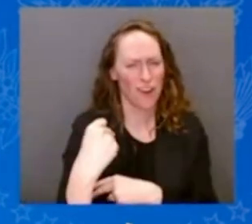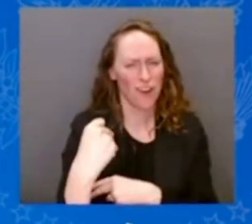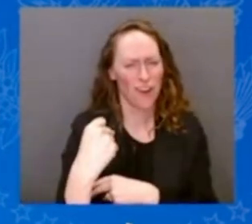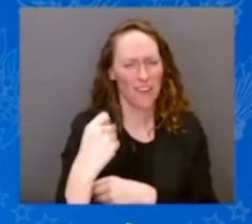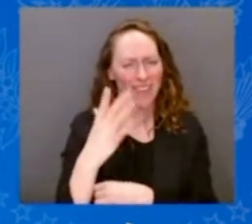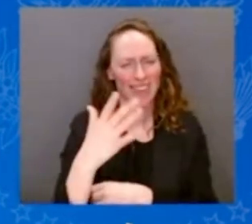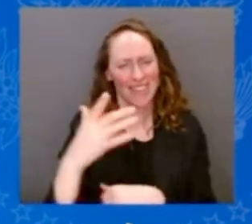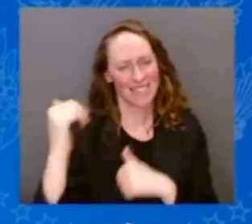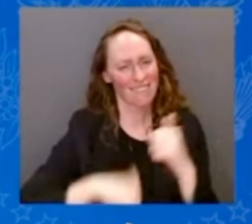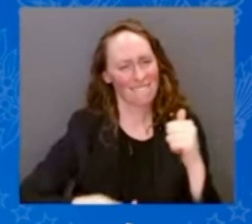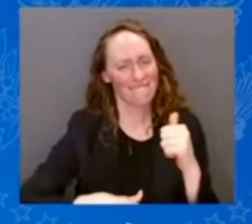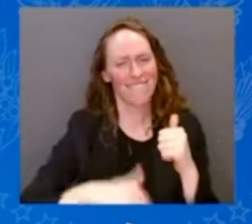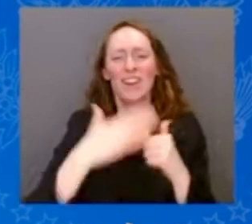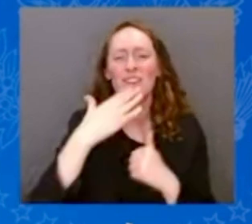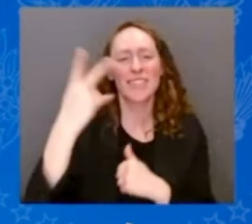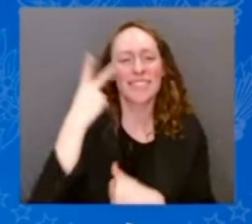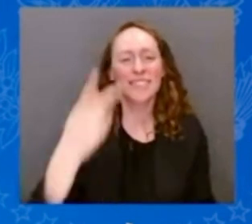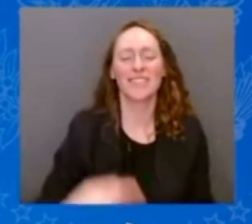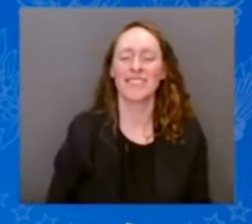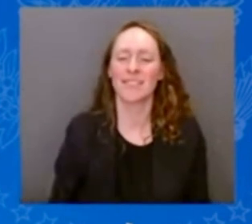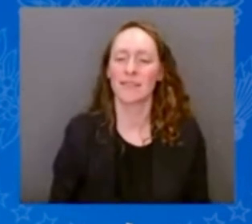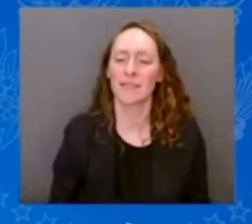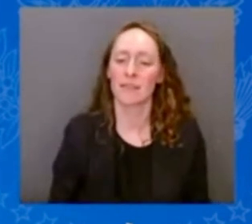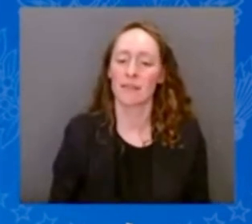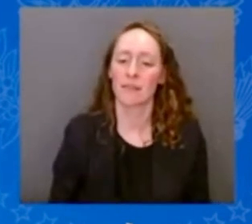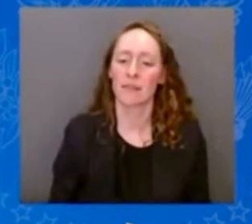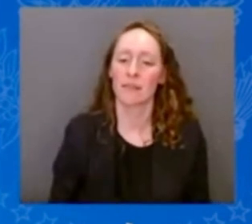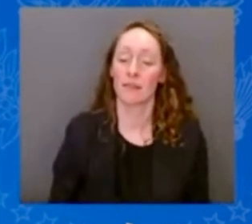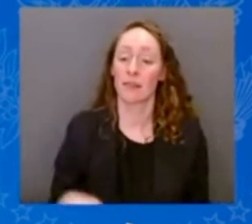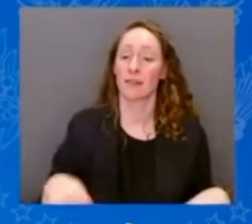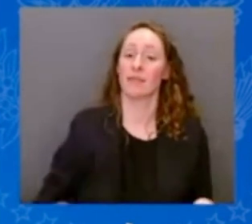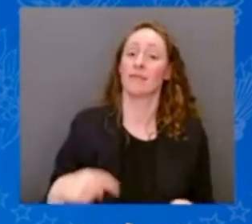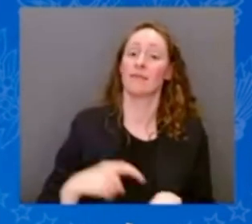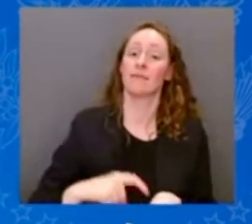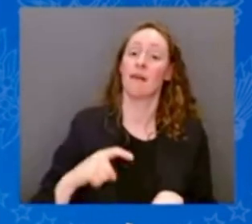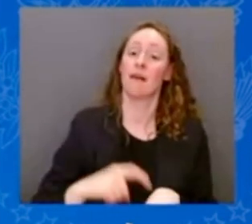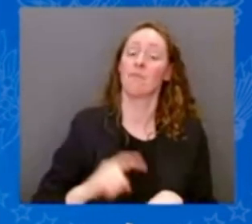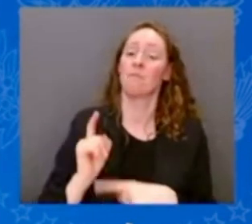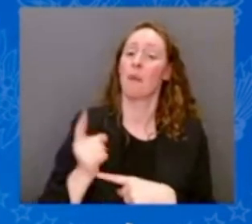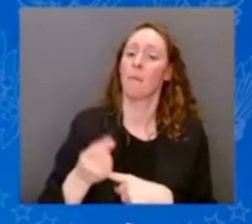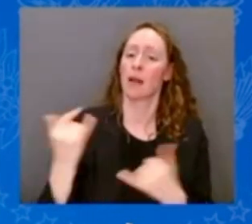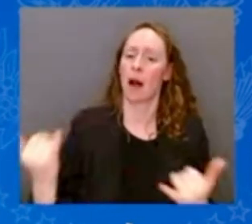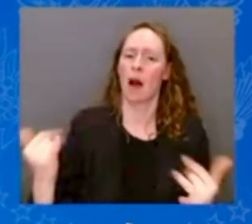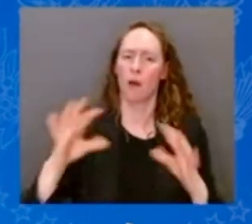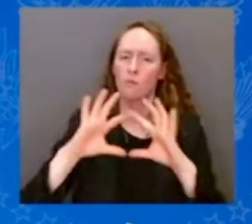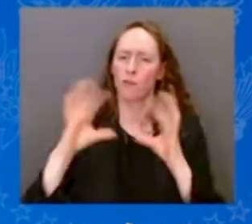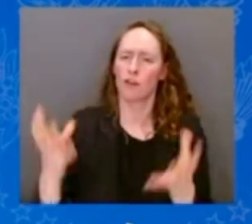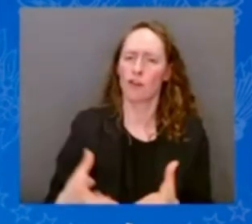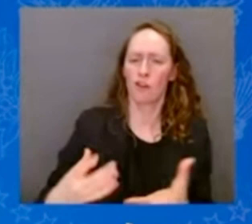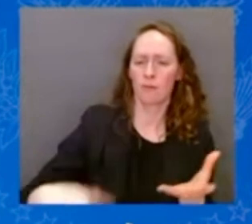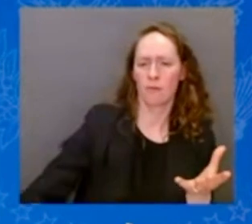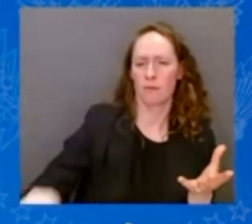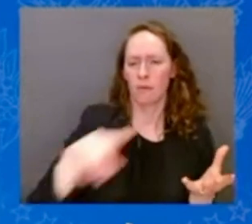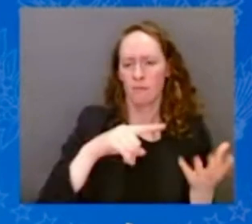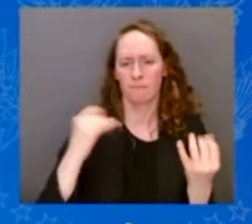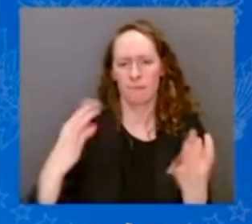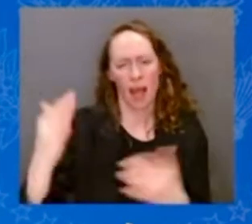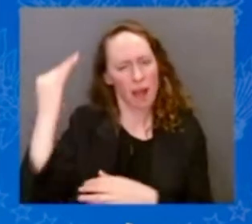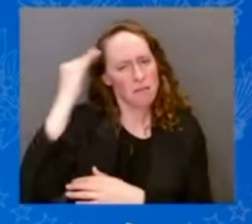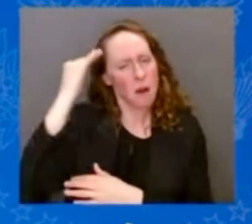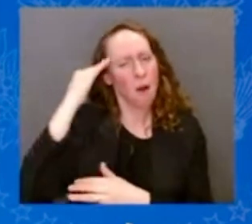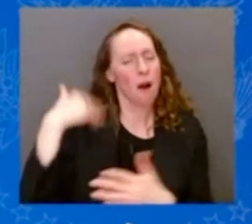And, folks, look, at this moment where our world is, as many of have heard me say this before, Madam Ambassador, but